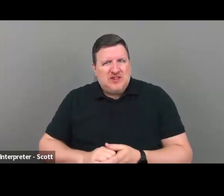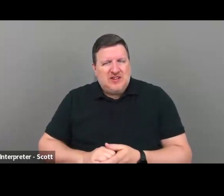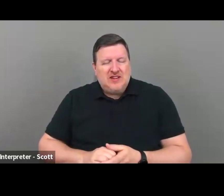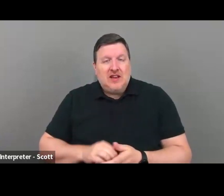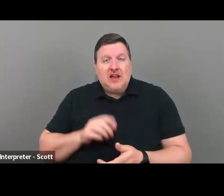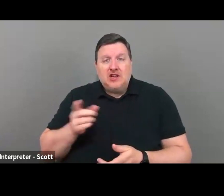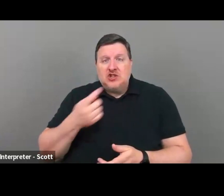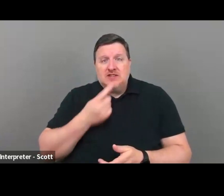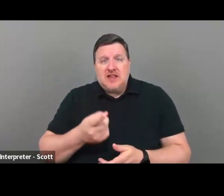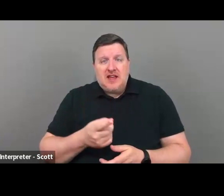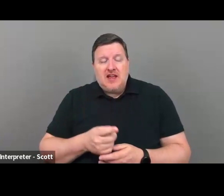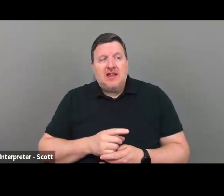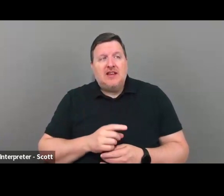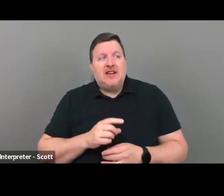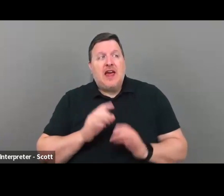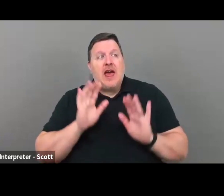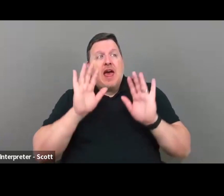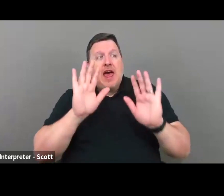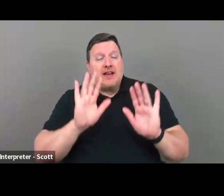excellence is expensive.